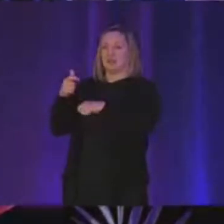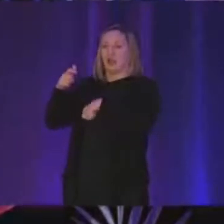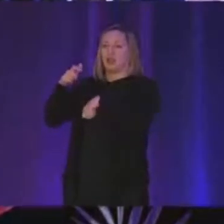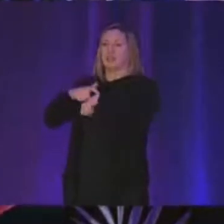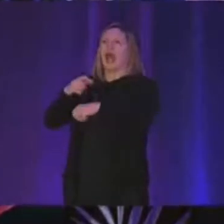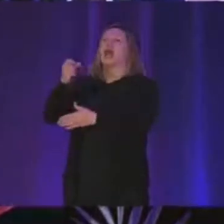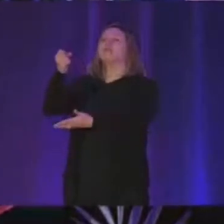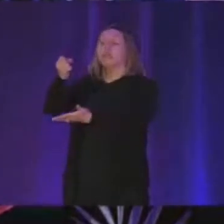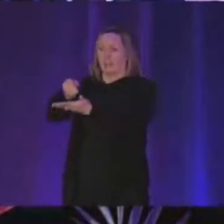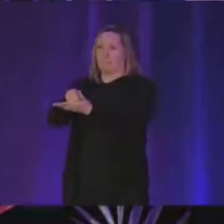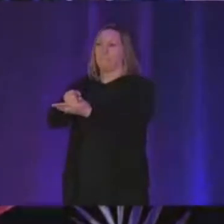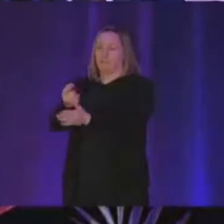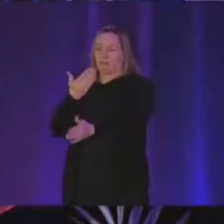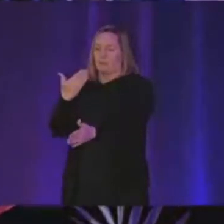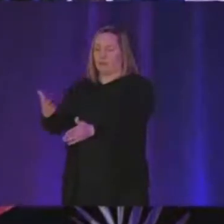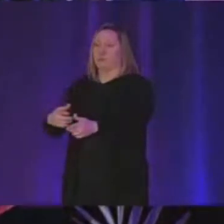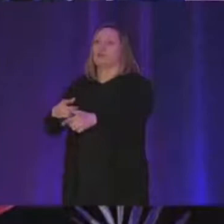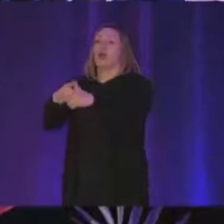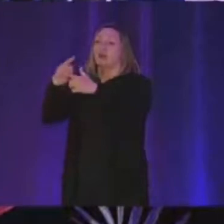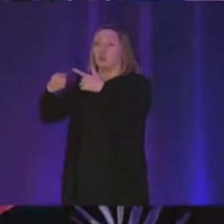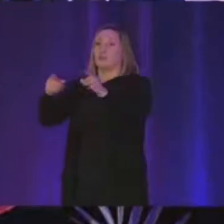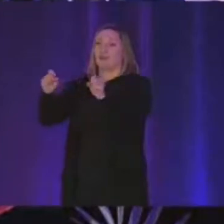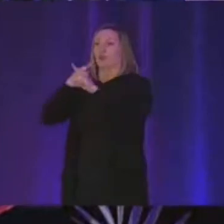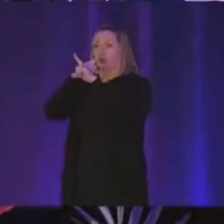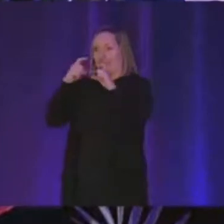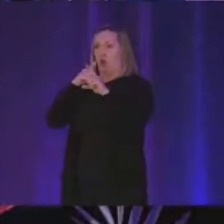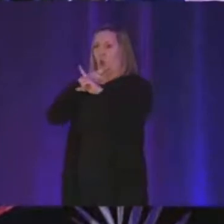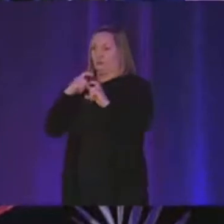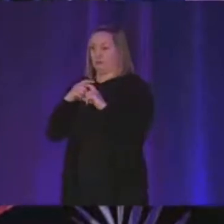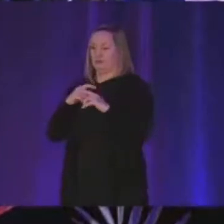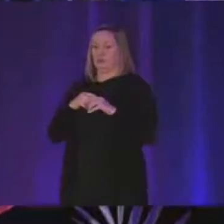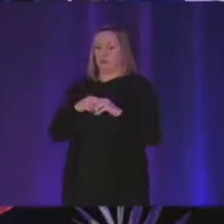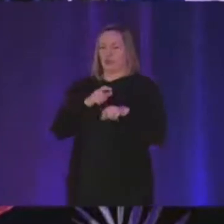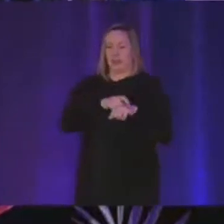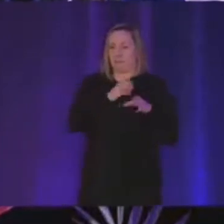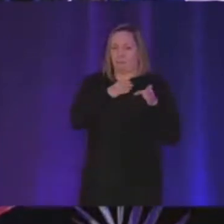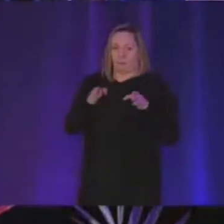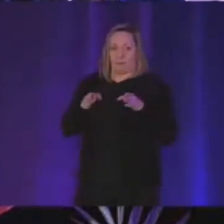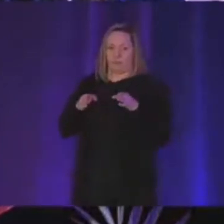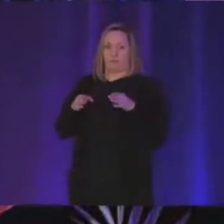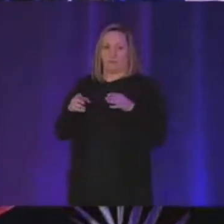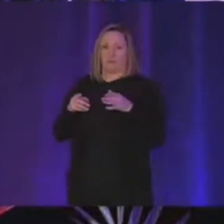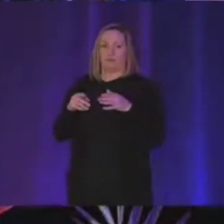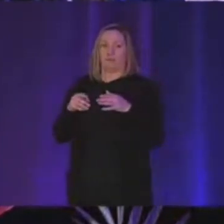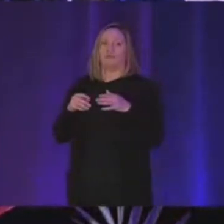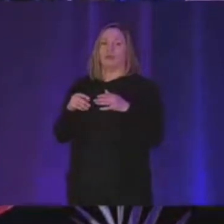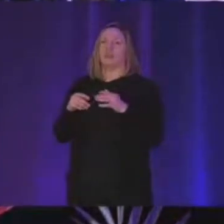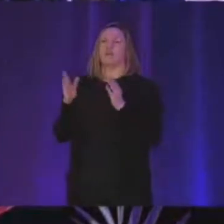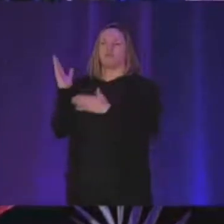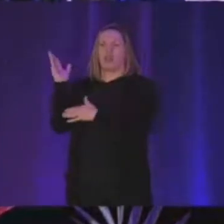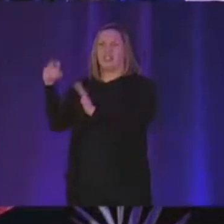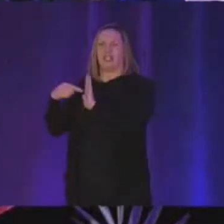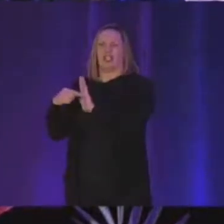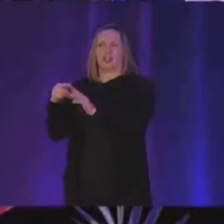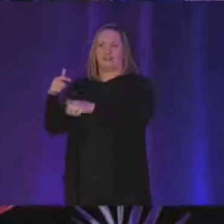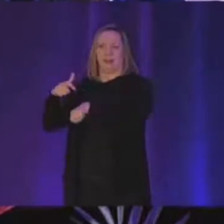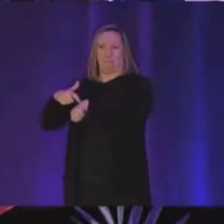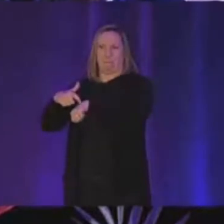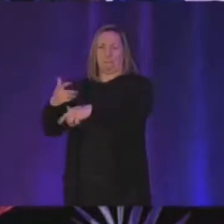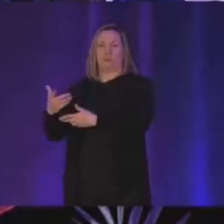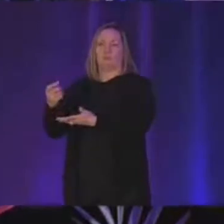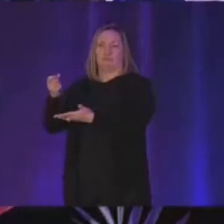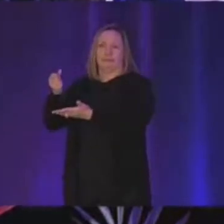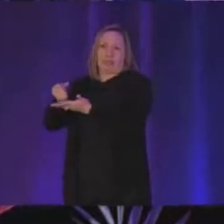be sent to the decoder in order to decode uh in the presentation uh presentation timestamp and so as you can see uh